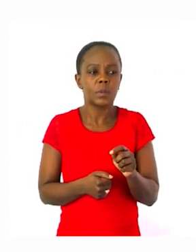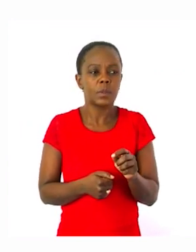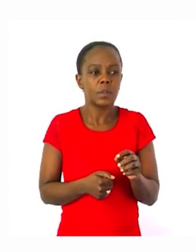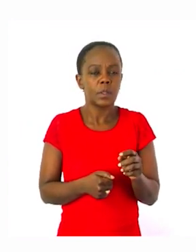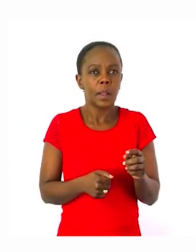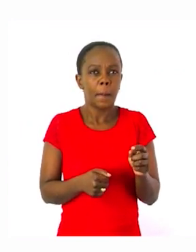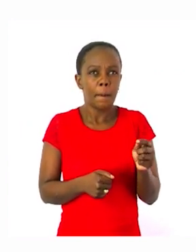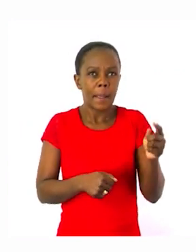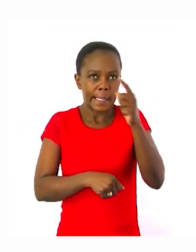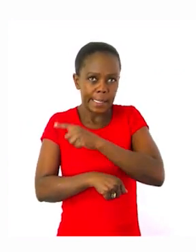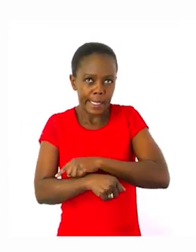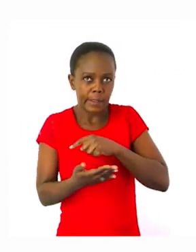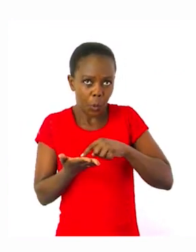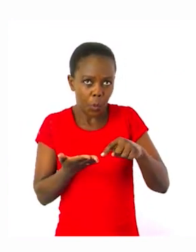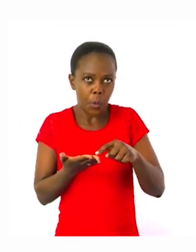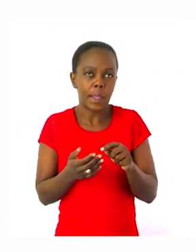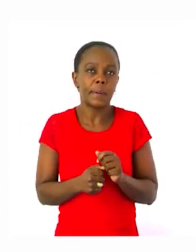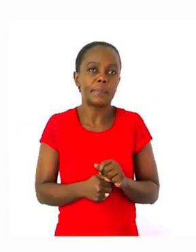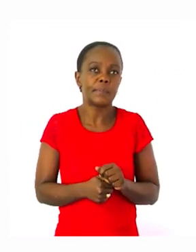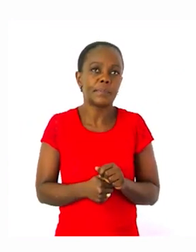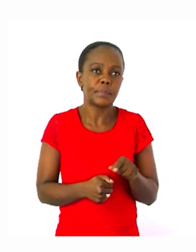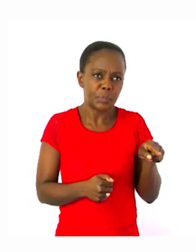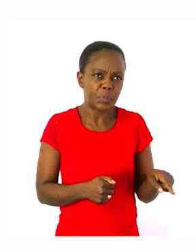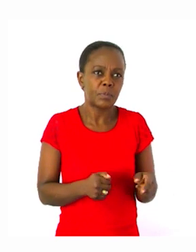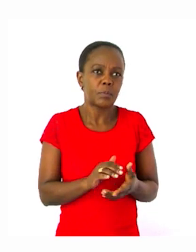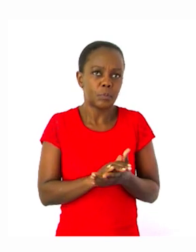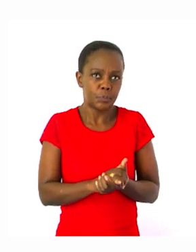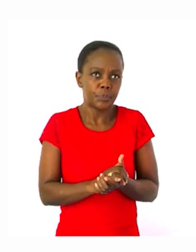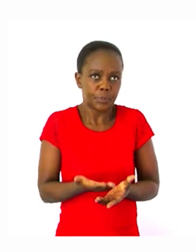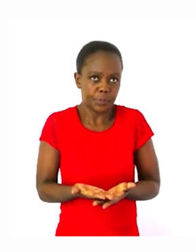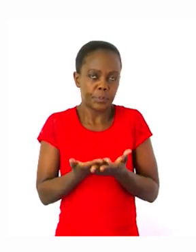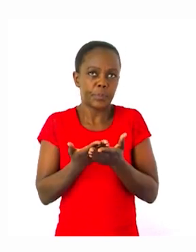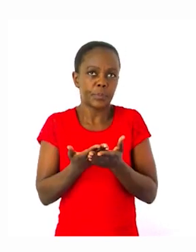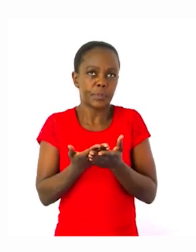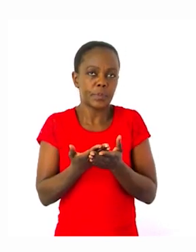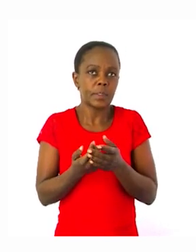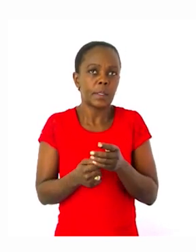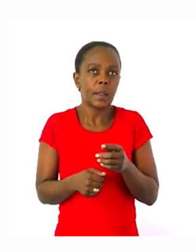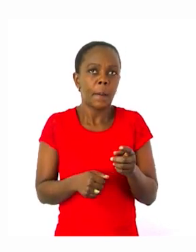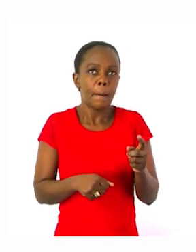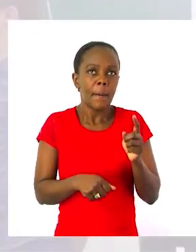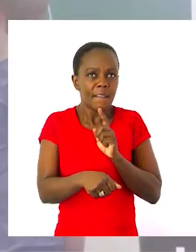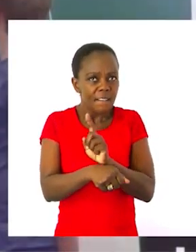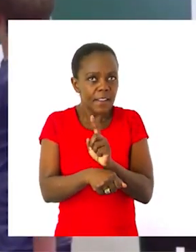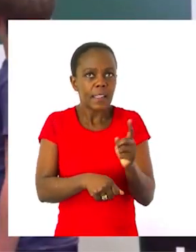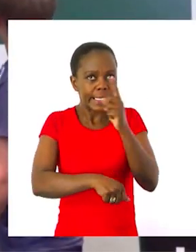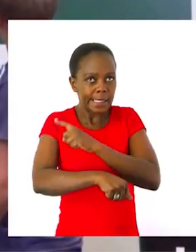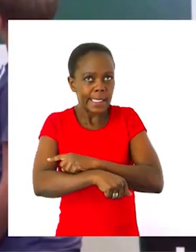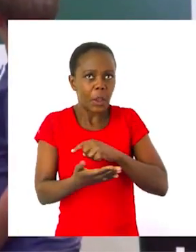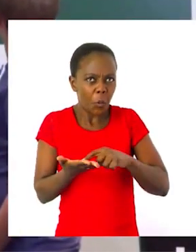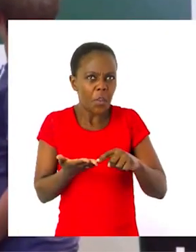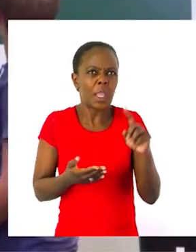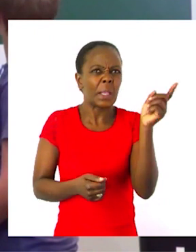I'm not going to do this alone. My friend is going to help me. What is the first day of the week? That is the one that we're going to paste